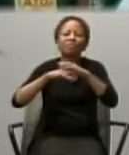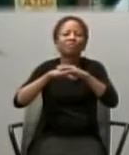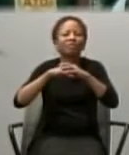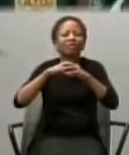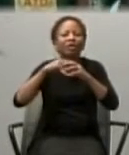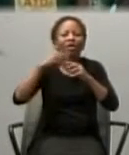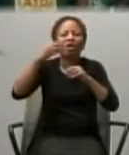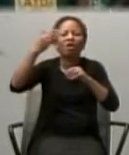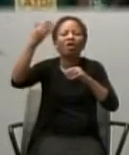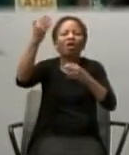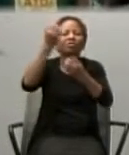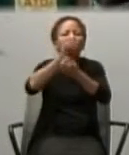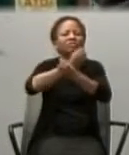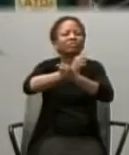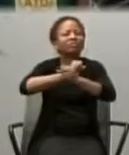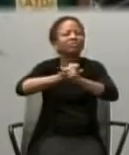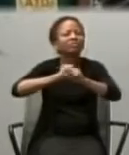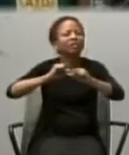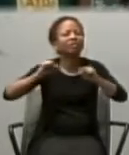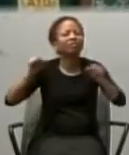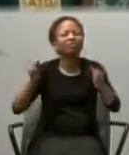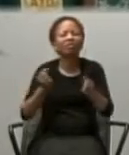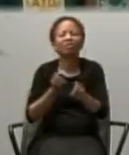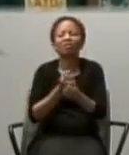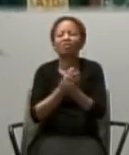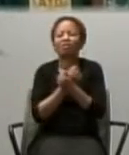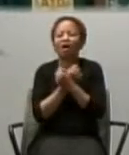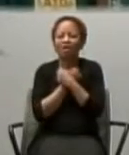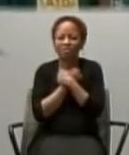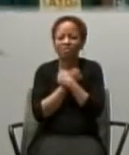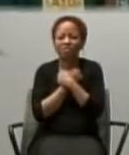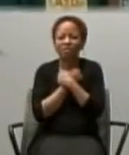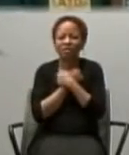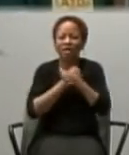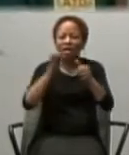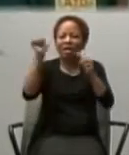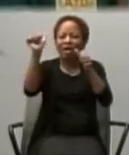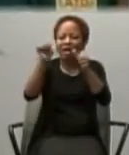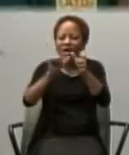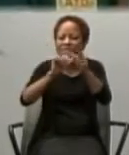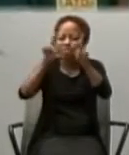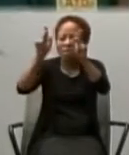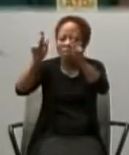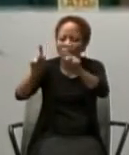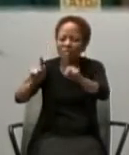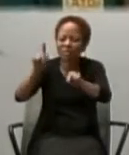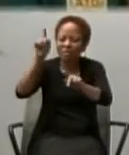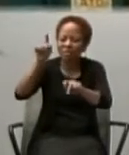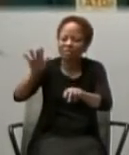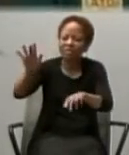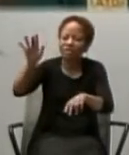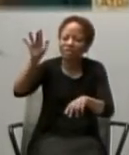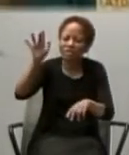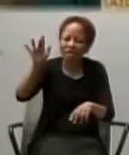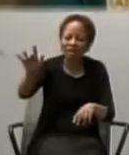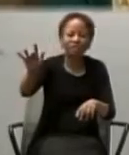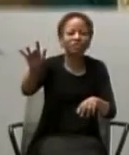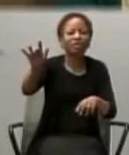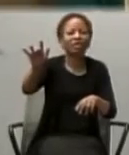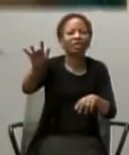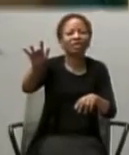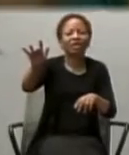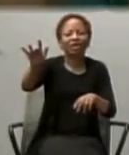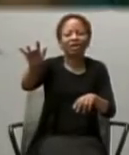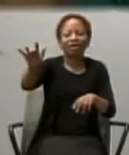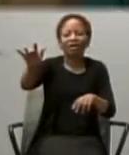love. Isn't that nice? Everyone needs to be touched, by the comfort, and the